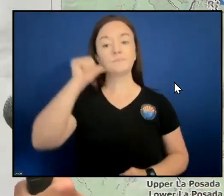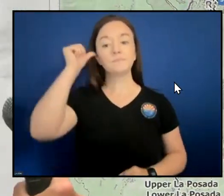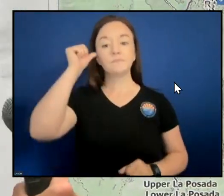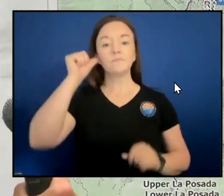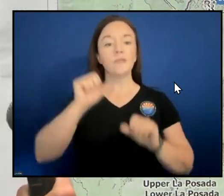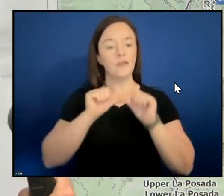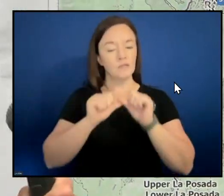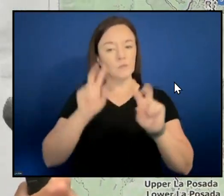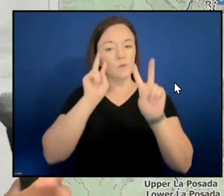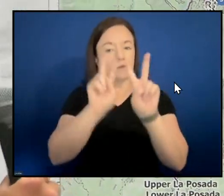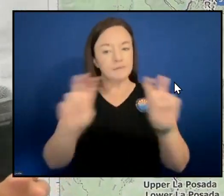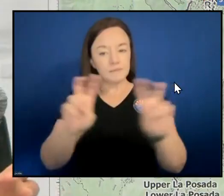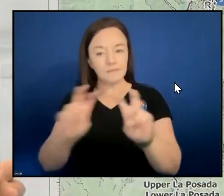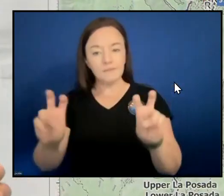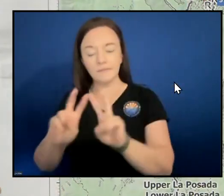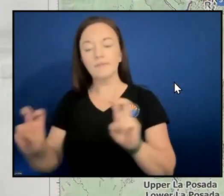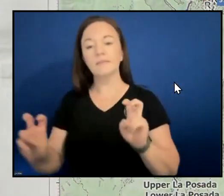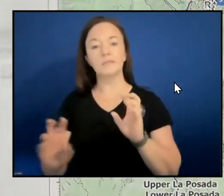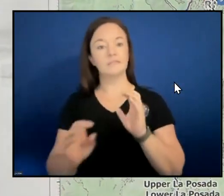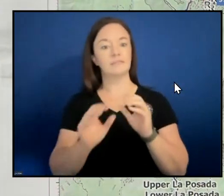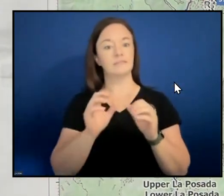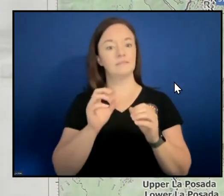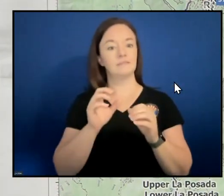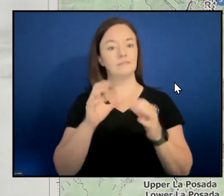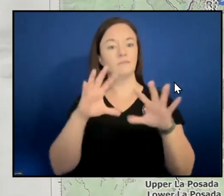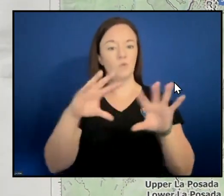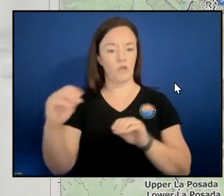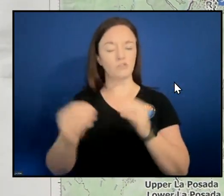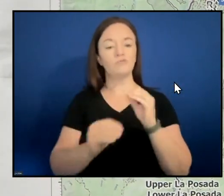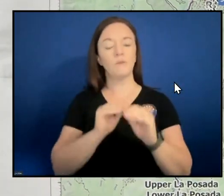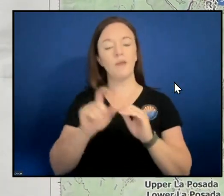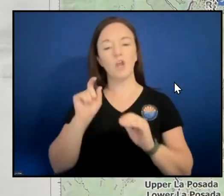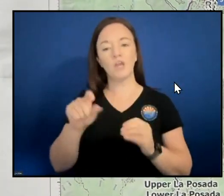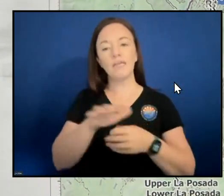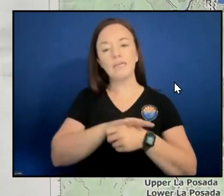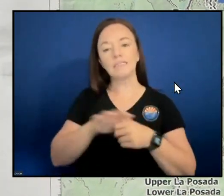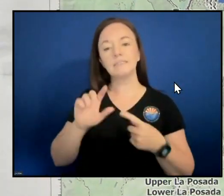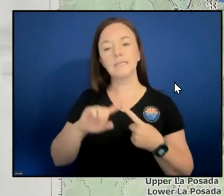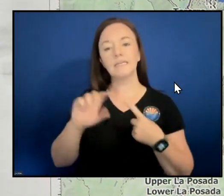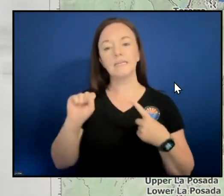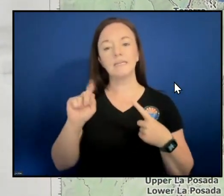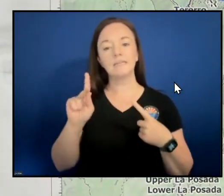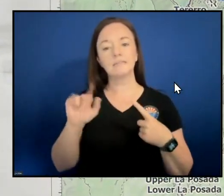repair needs in the Skyline Ridge area and Berea's Peak Lookout.